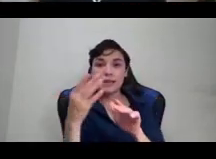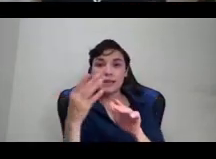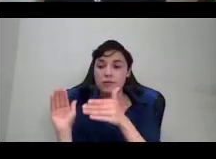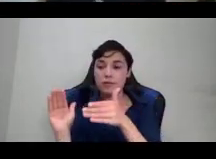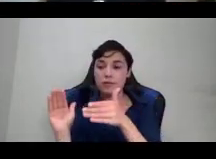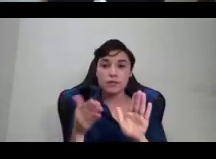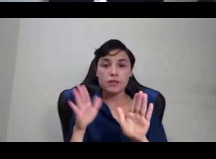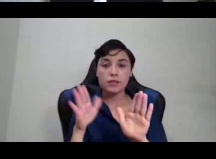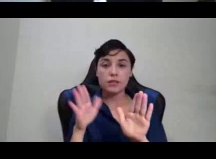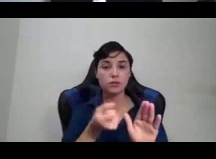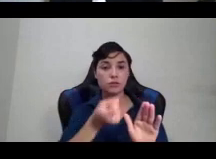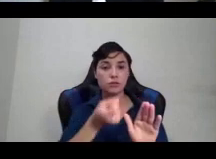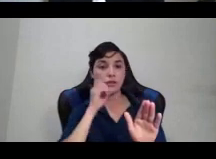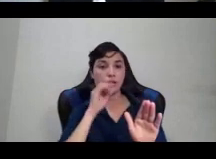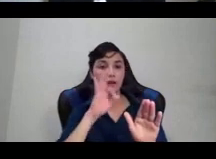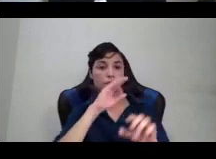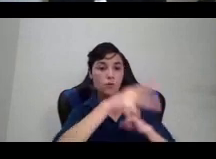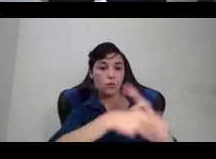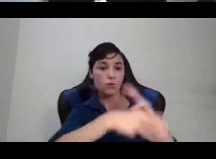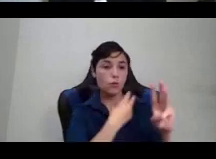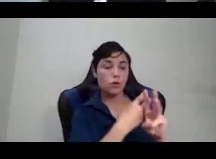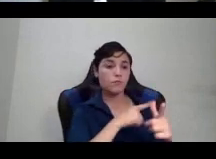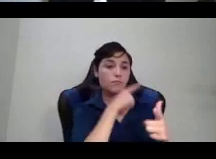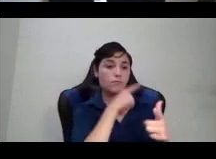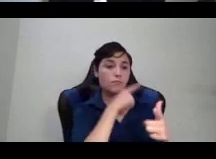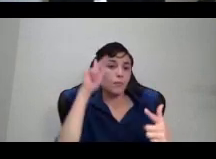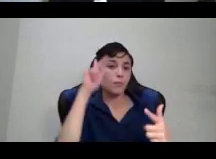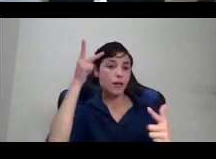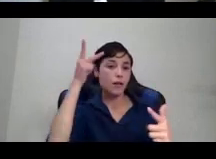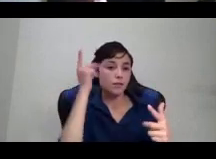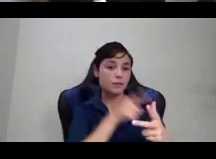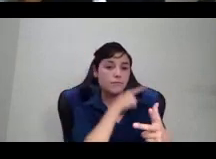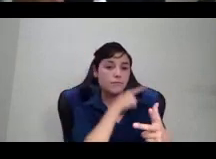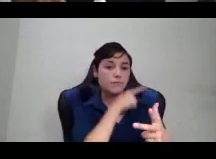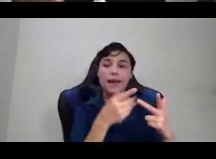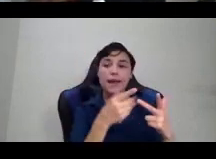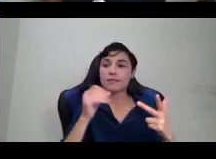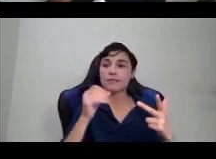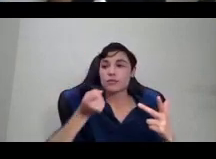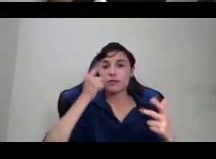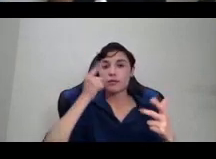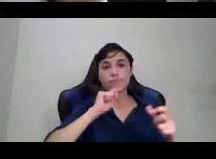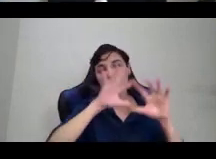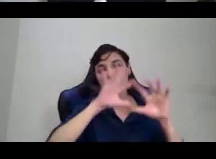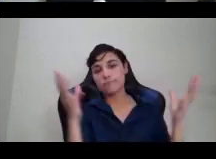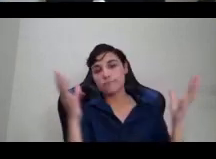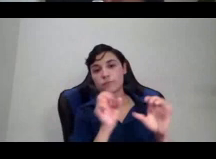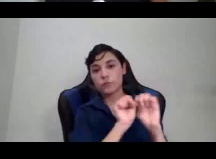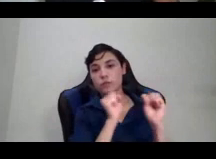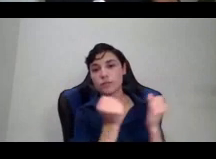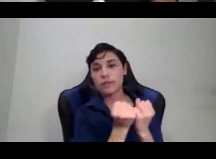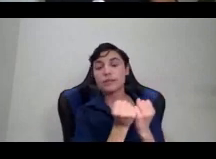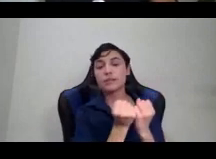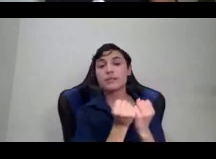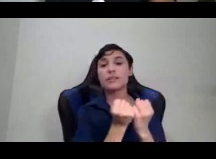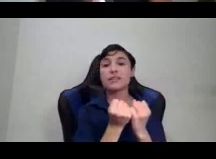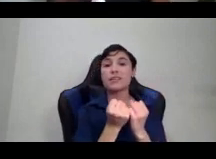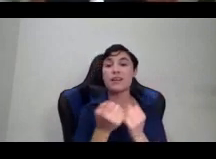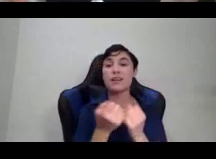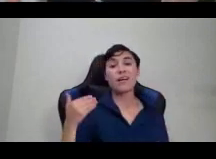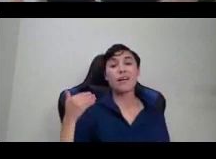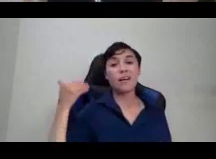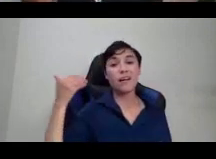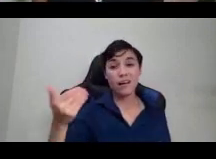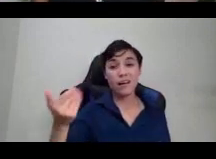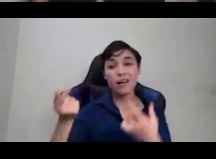their vision for society. She was eventually deported by the United States in 1955 for